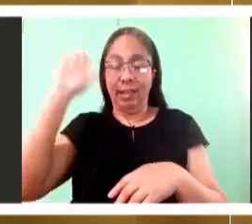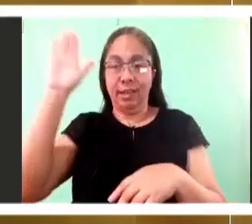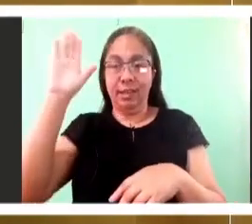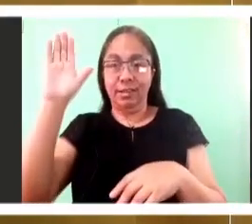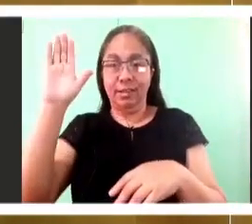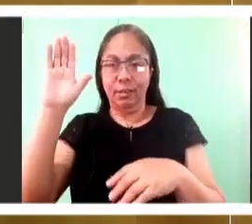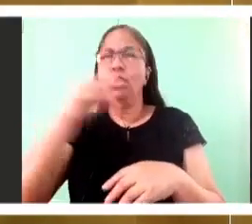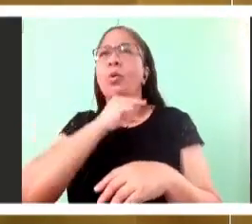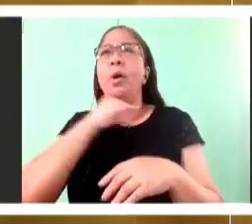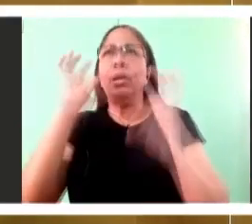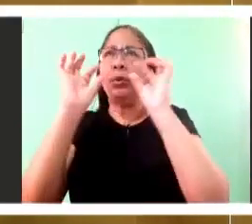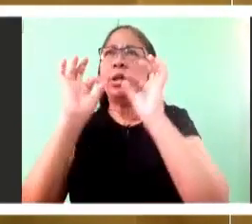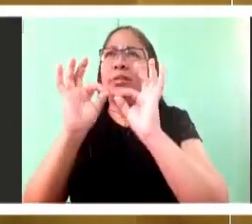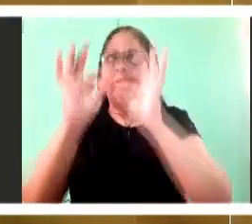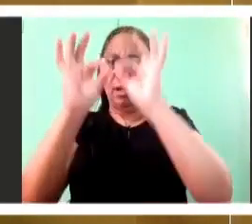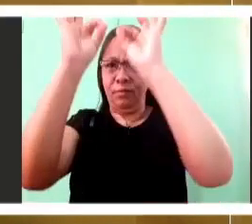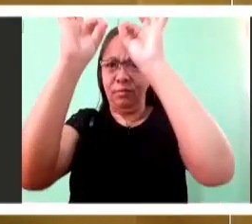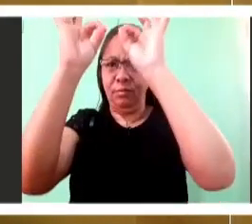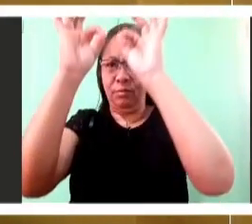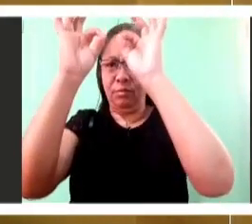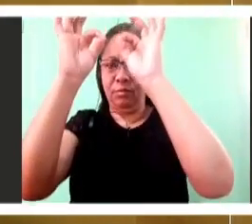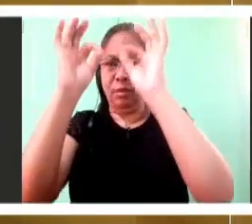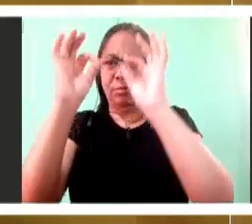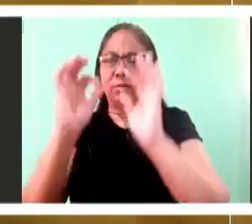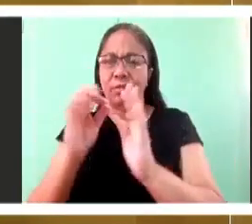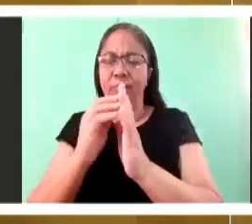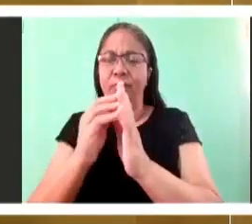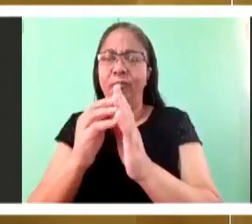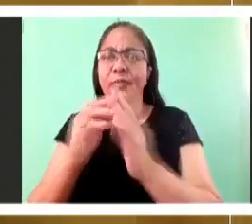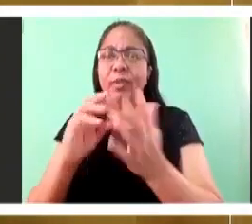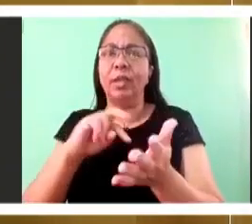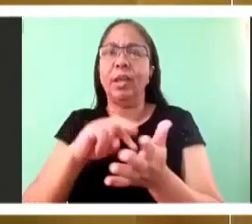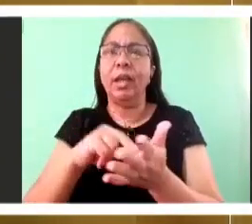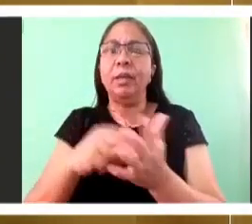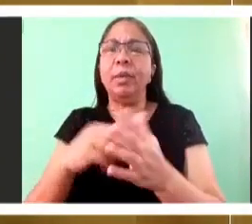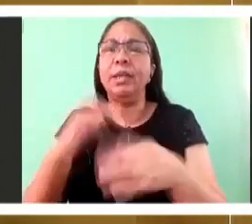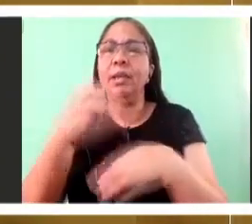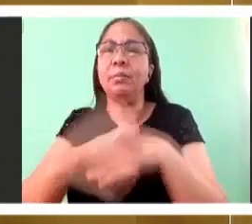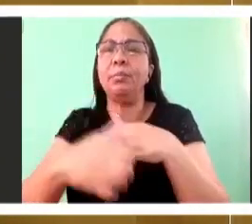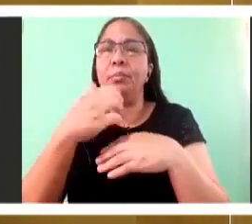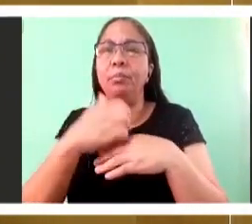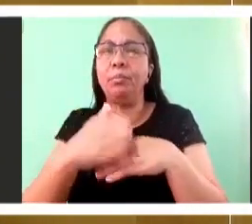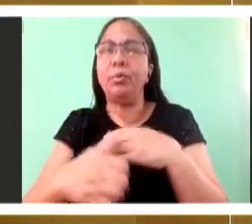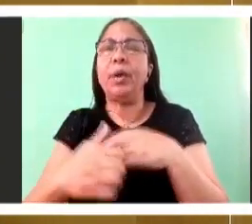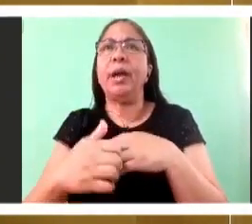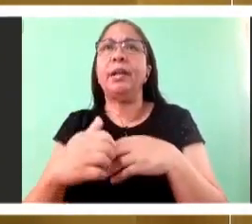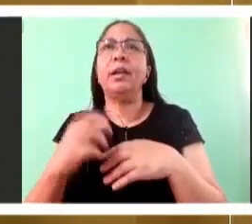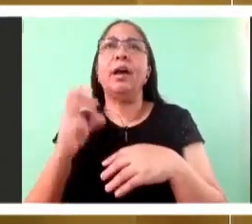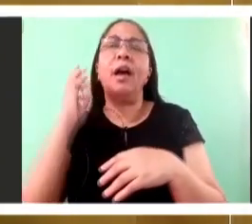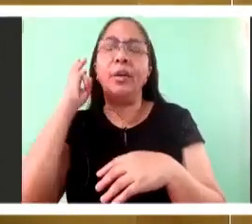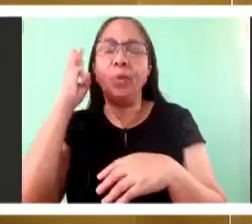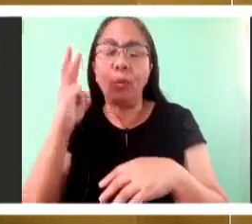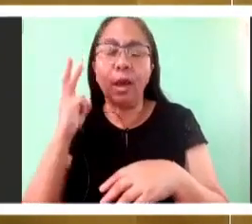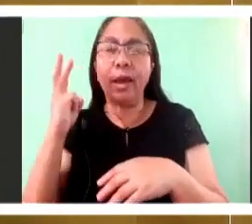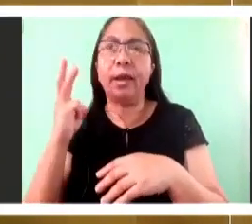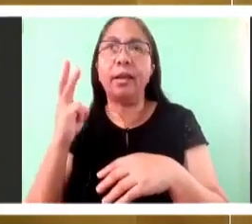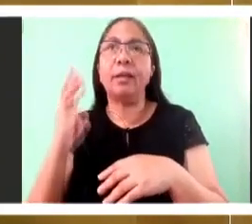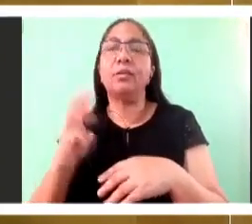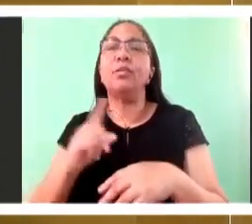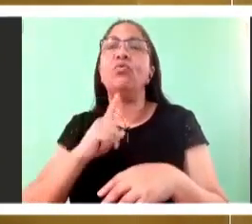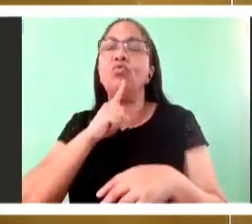become the body and the blood of Jesus Christ. That the substance